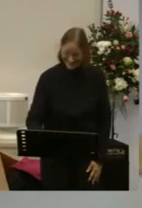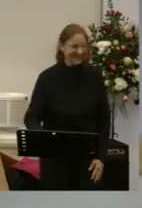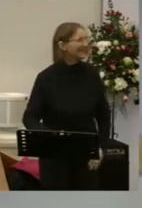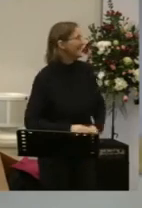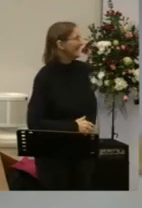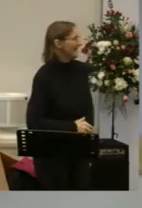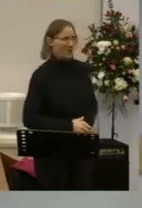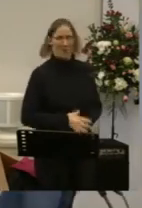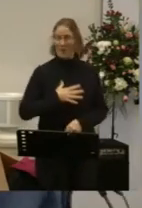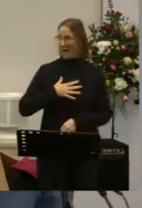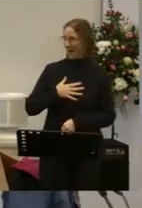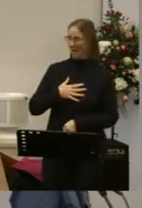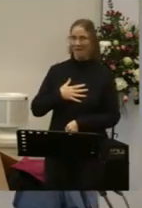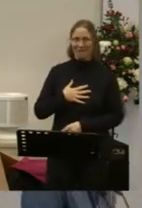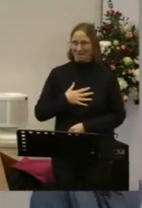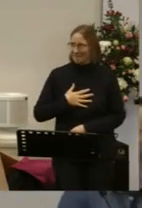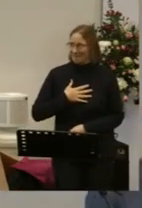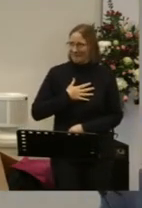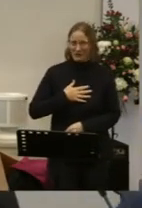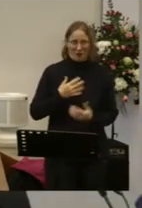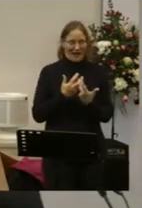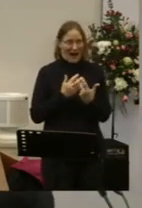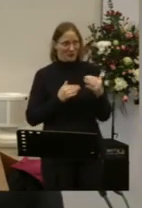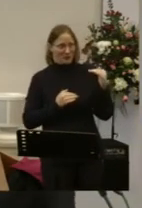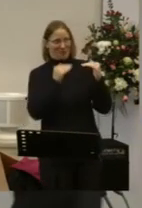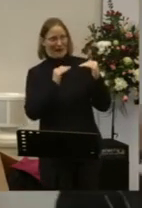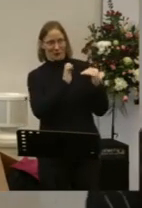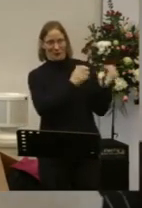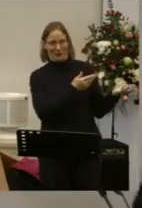Well, I'm not going to live up to that now, am I? Thanks a lot, Rob